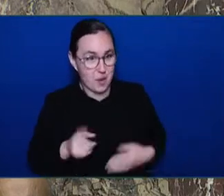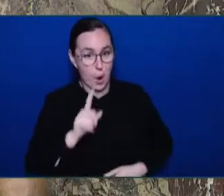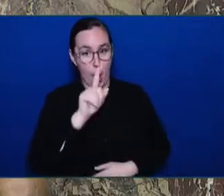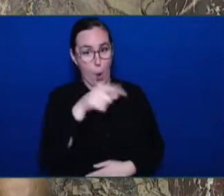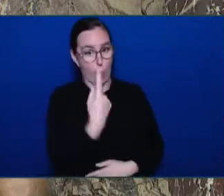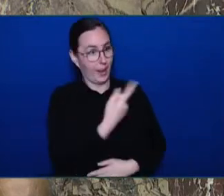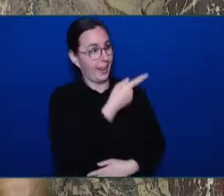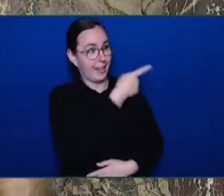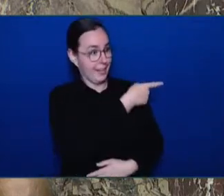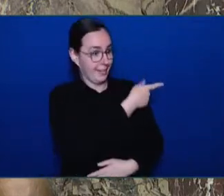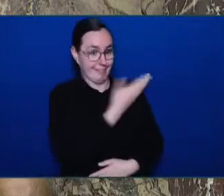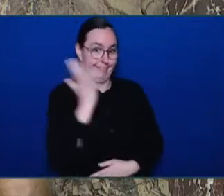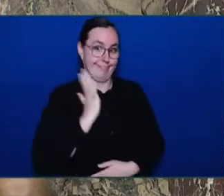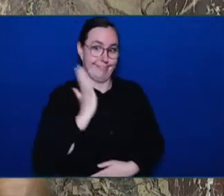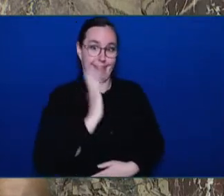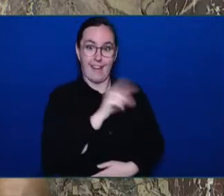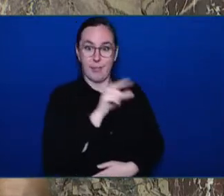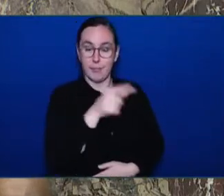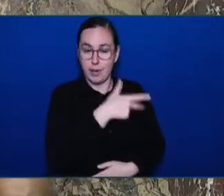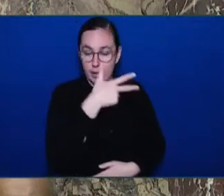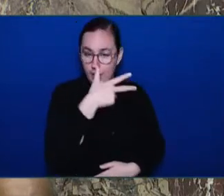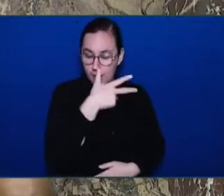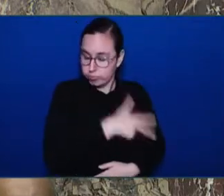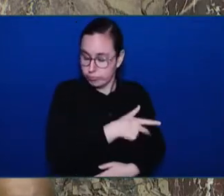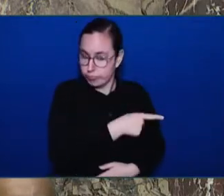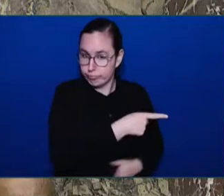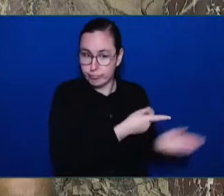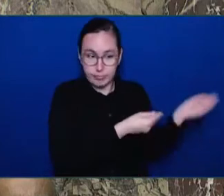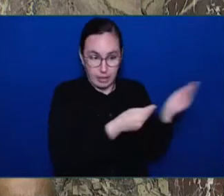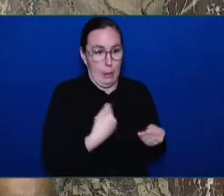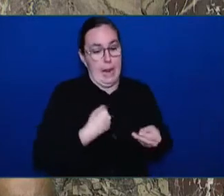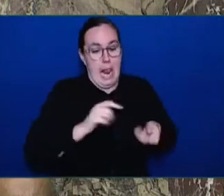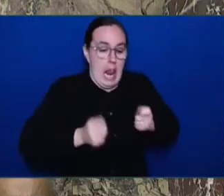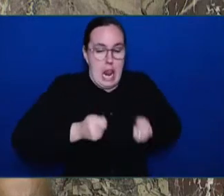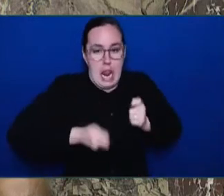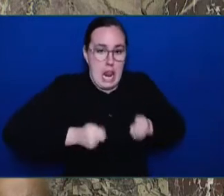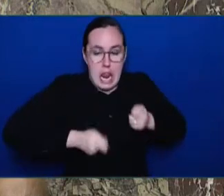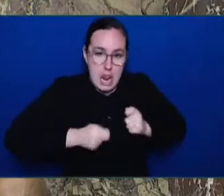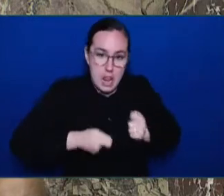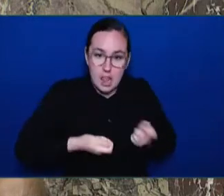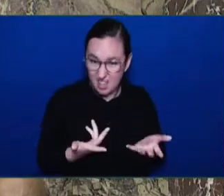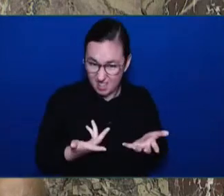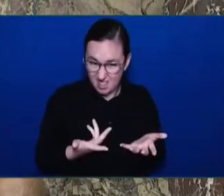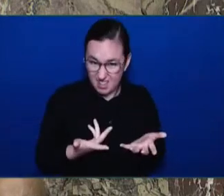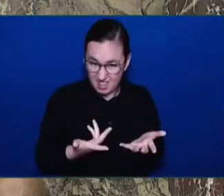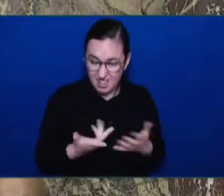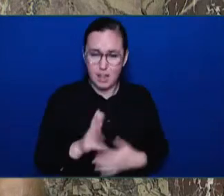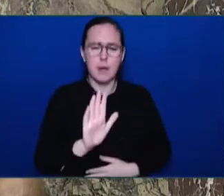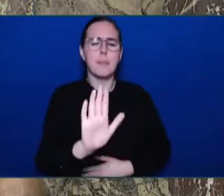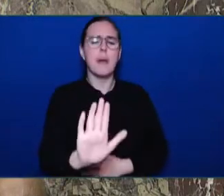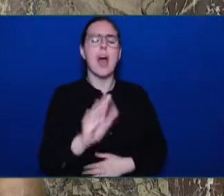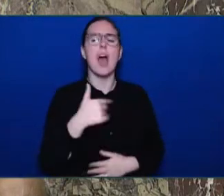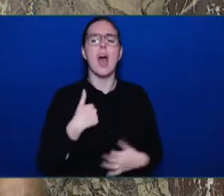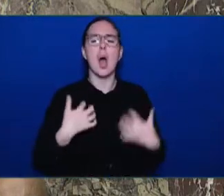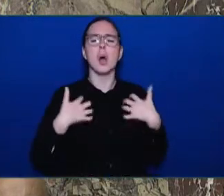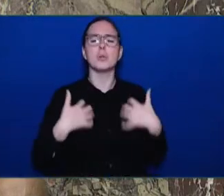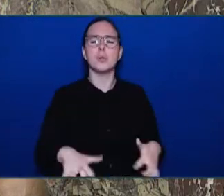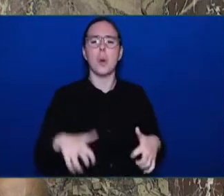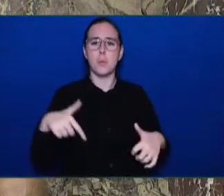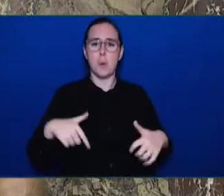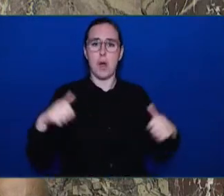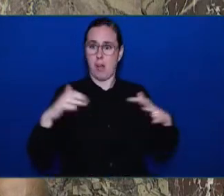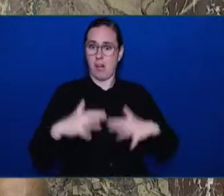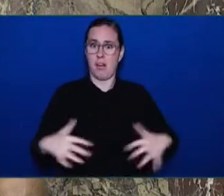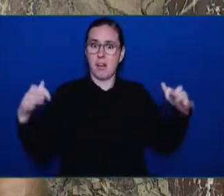answering the rest of the questions, but I did not want this place to be sullied, quite frankly, by comparing what happens in a municipal